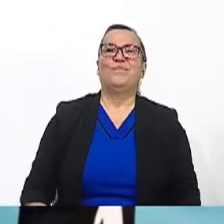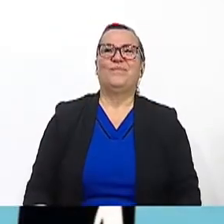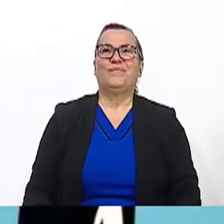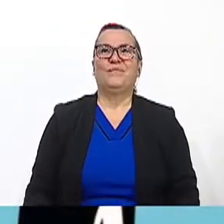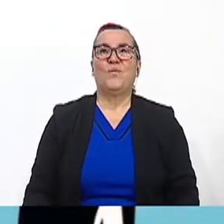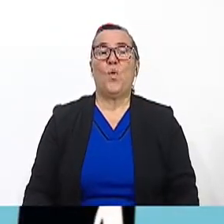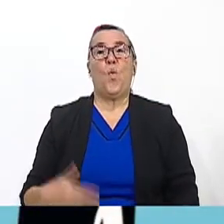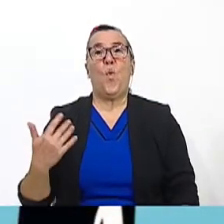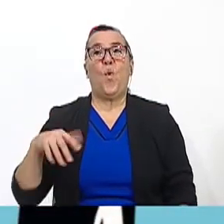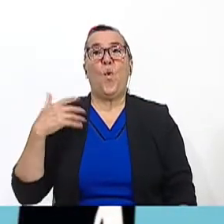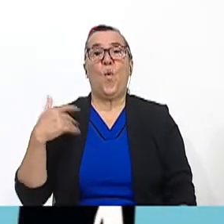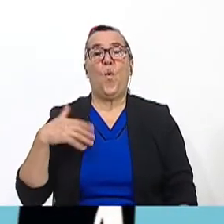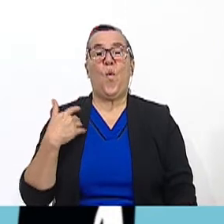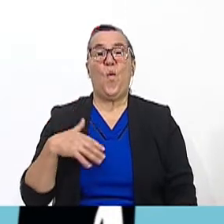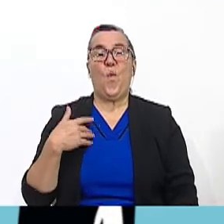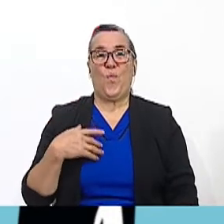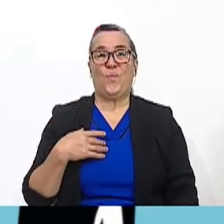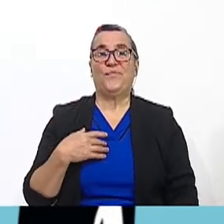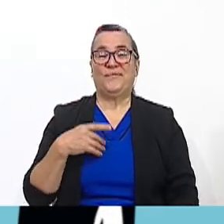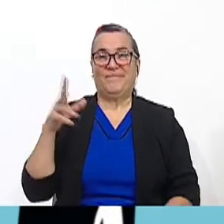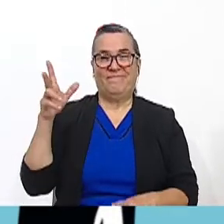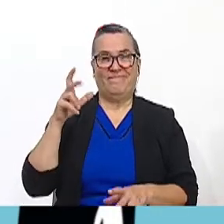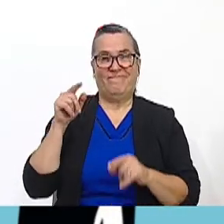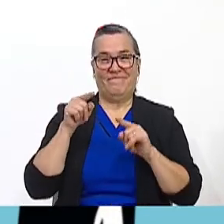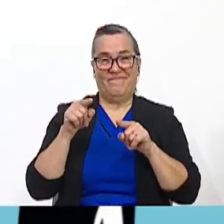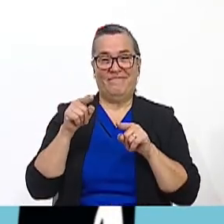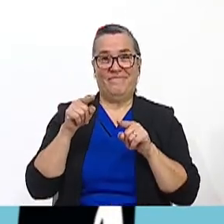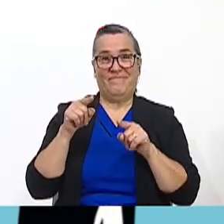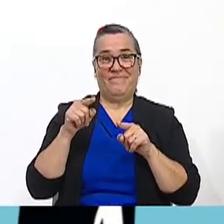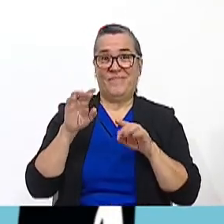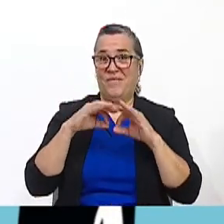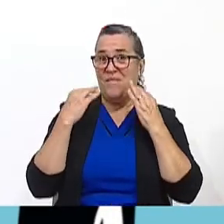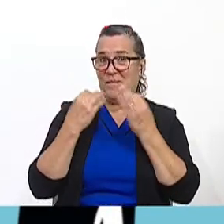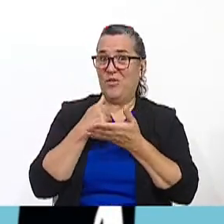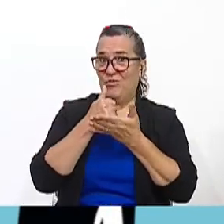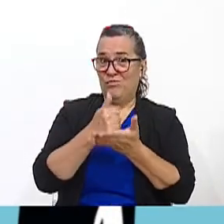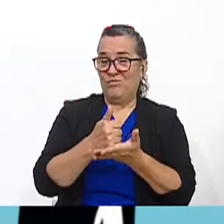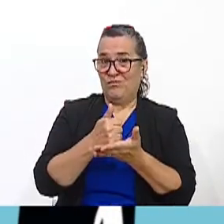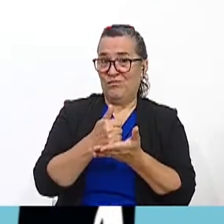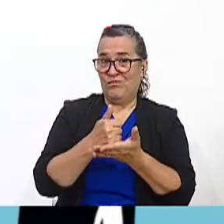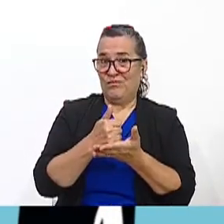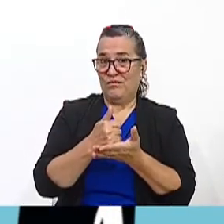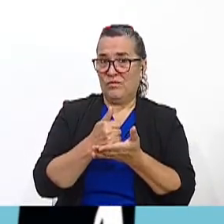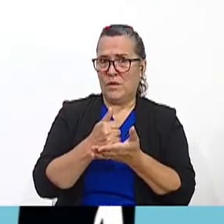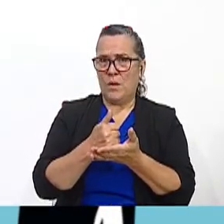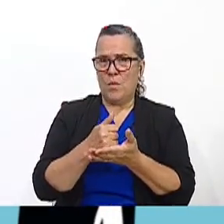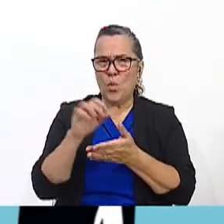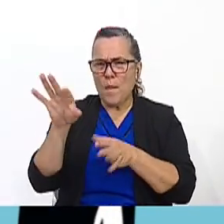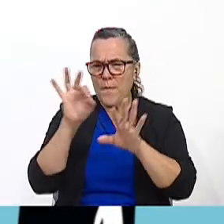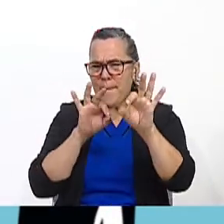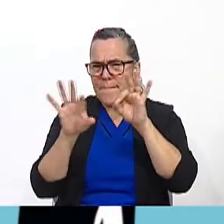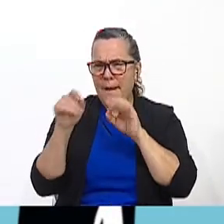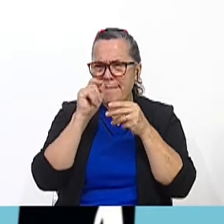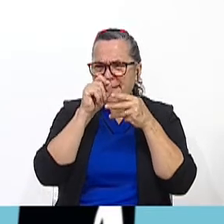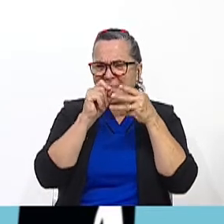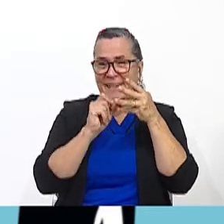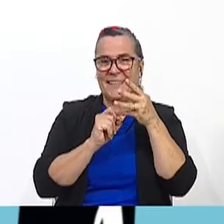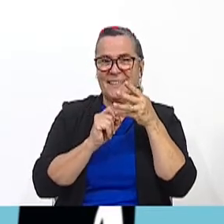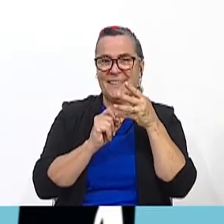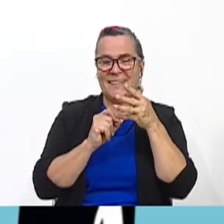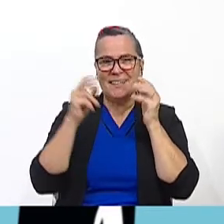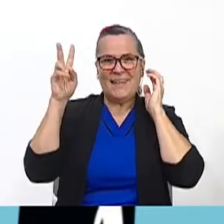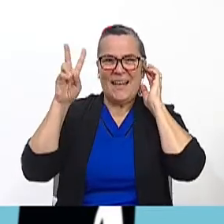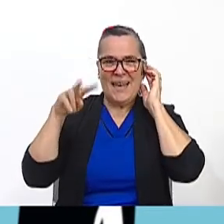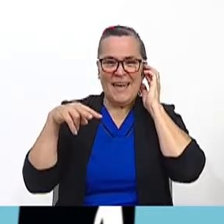Okay. How was the listening task? Did your family help you? Could you extract specific details from the